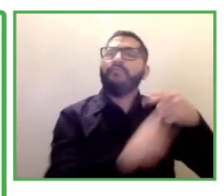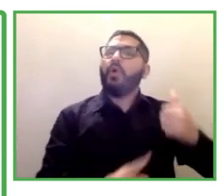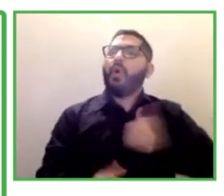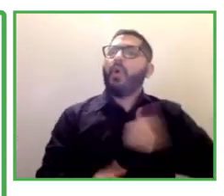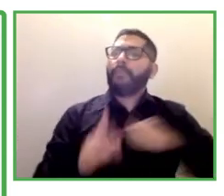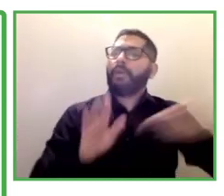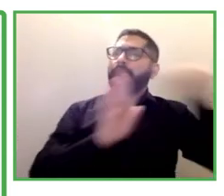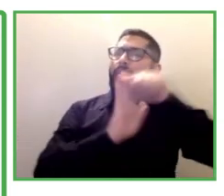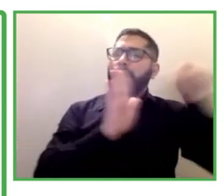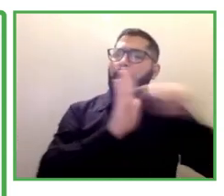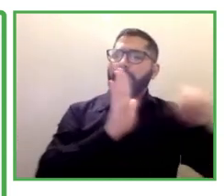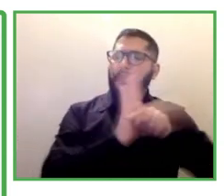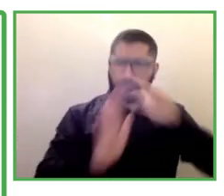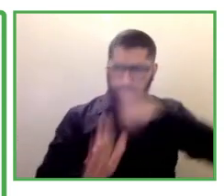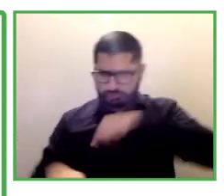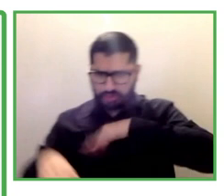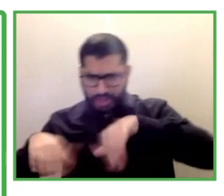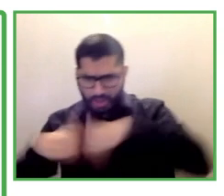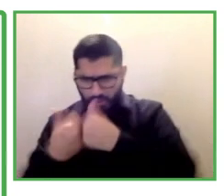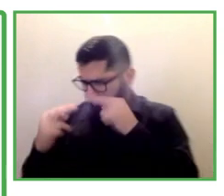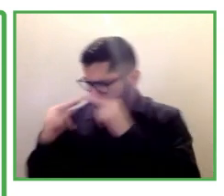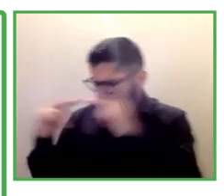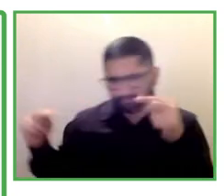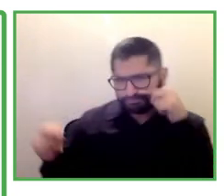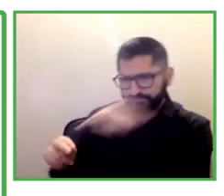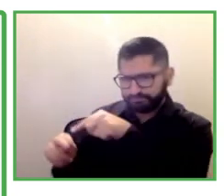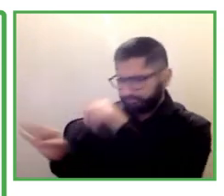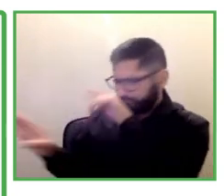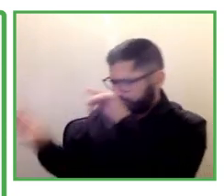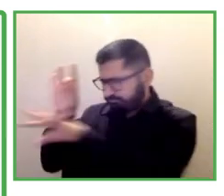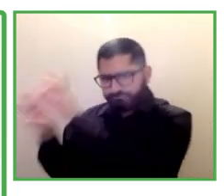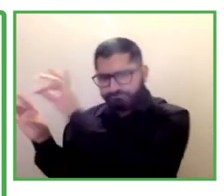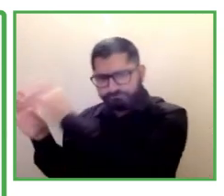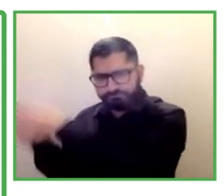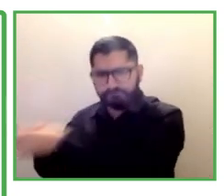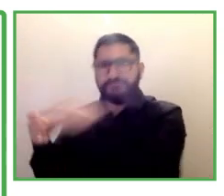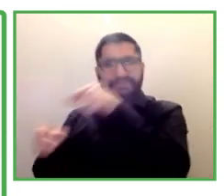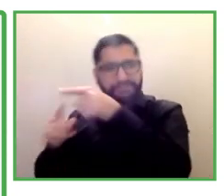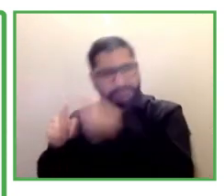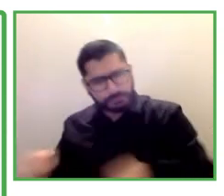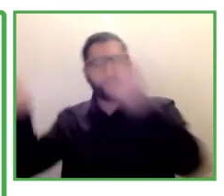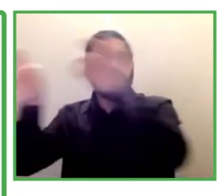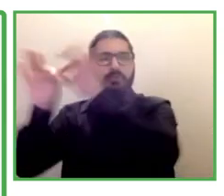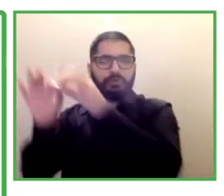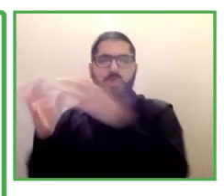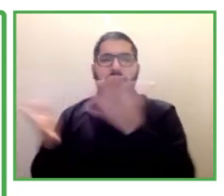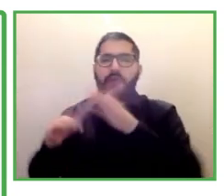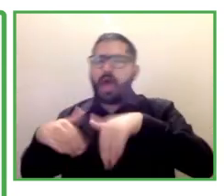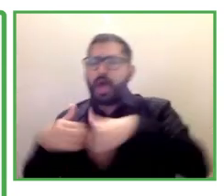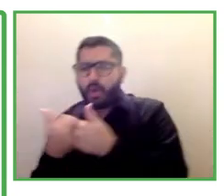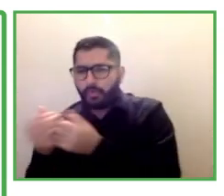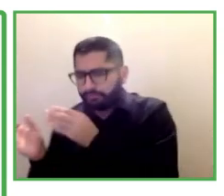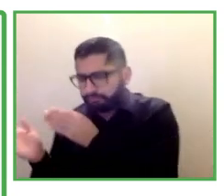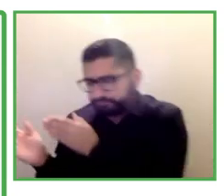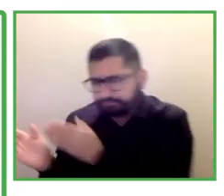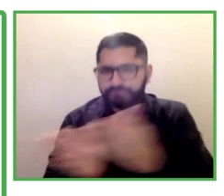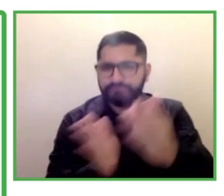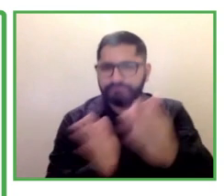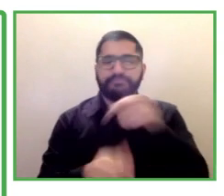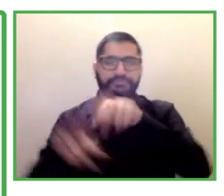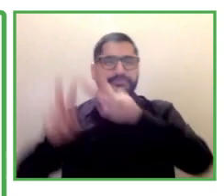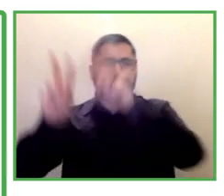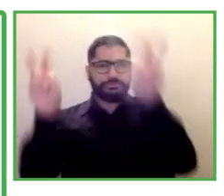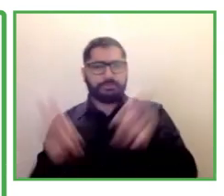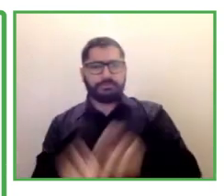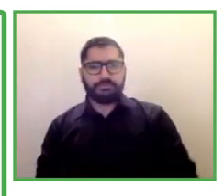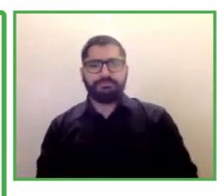skilled university students with disability and it's very much promoted as a strategic way for organizations to tap into strong diverse talent